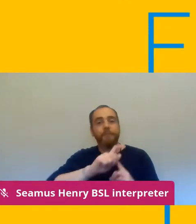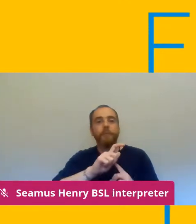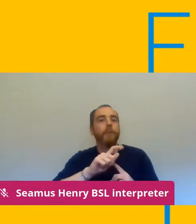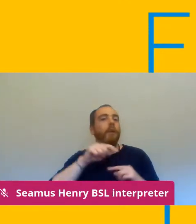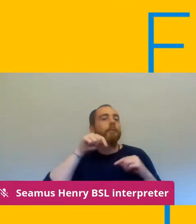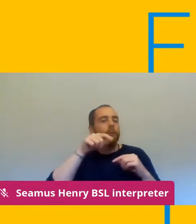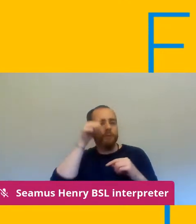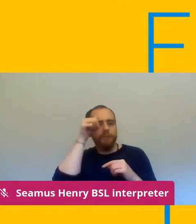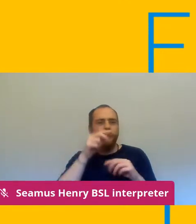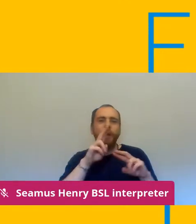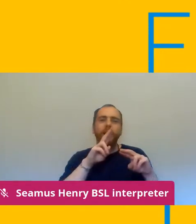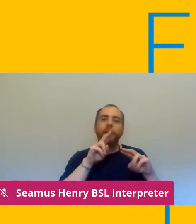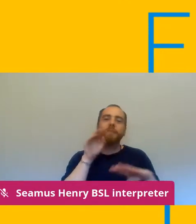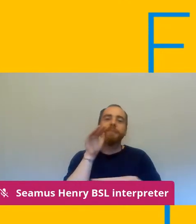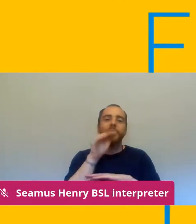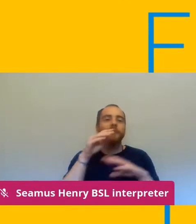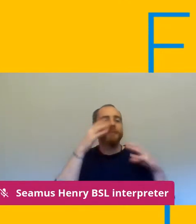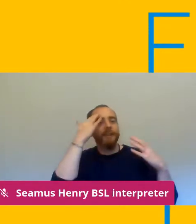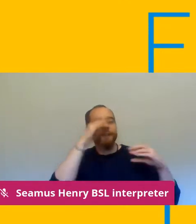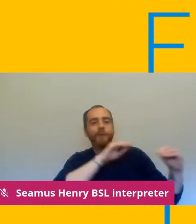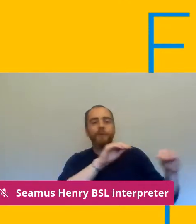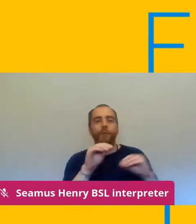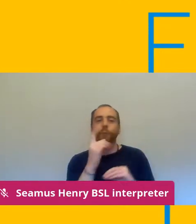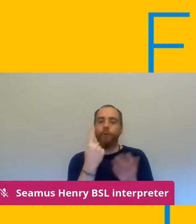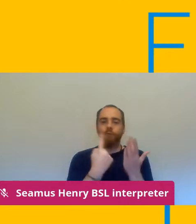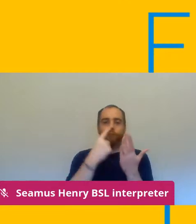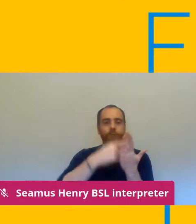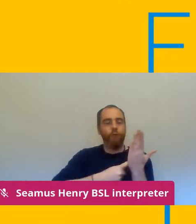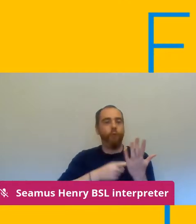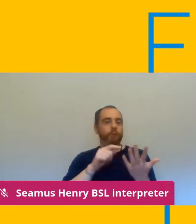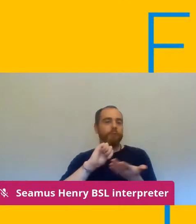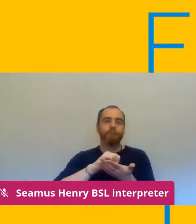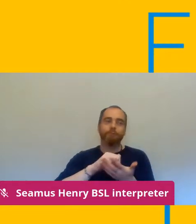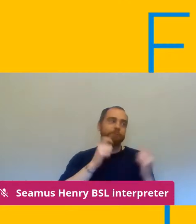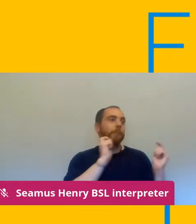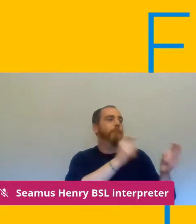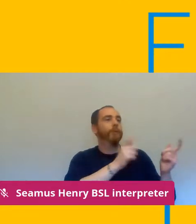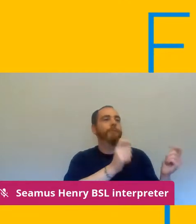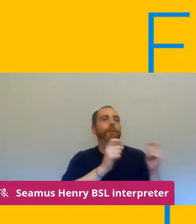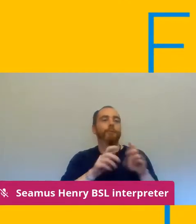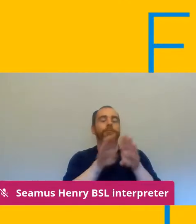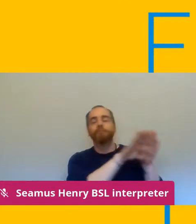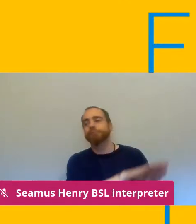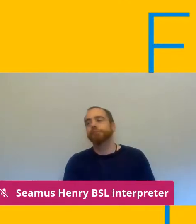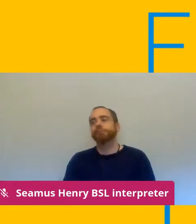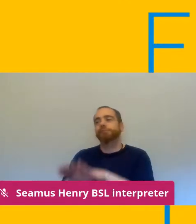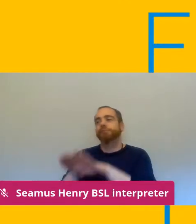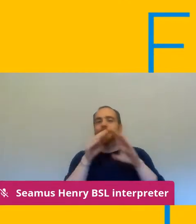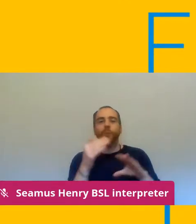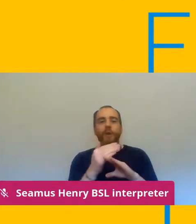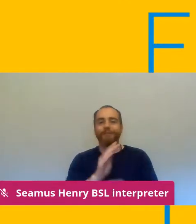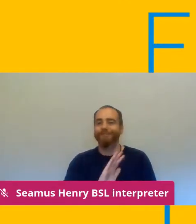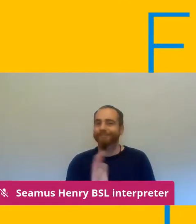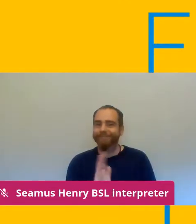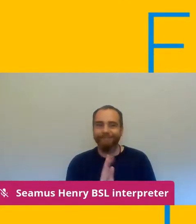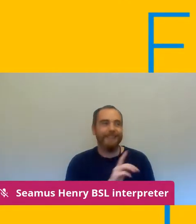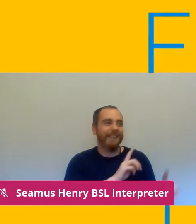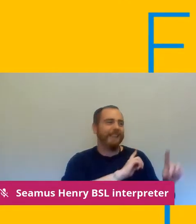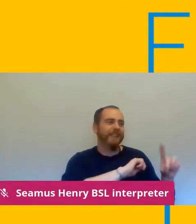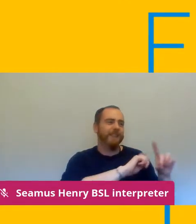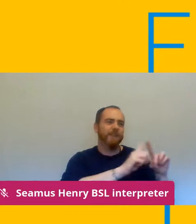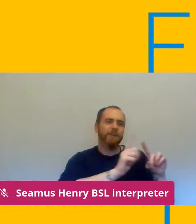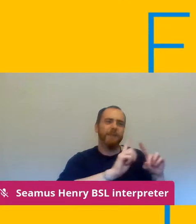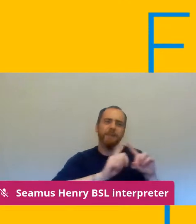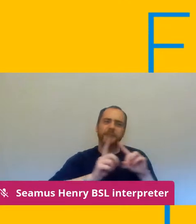education as we know and the situation is different in different colleges and it's different across different regions um